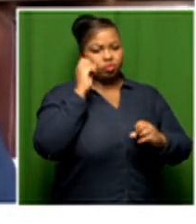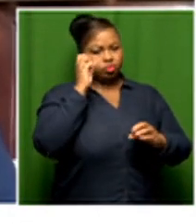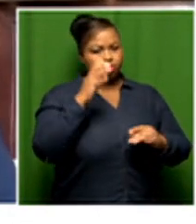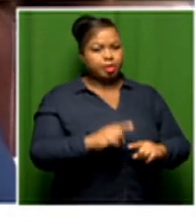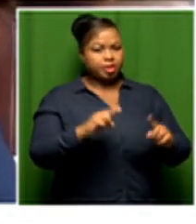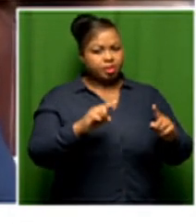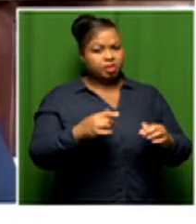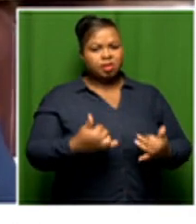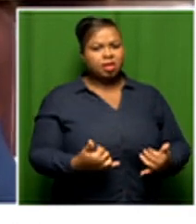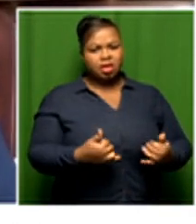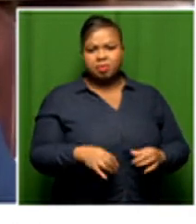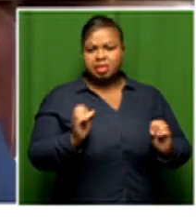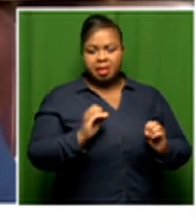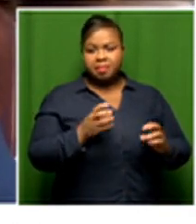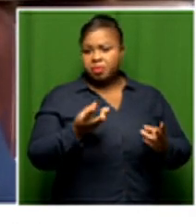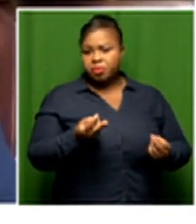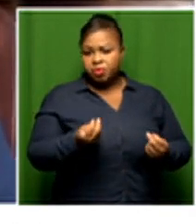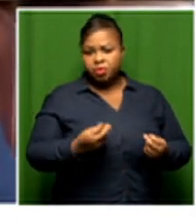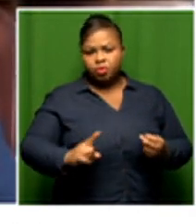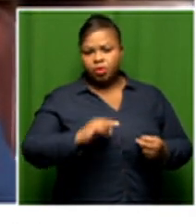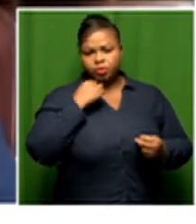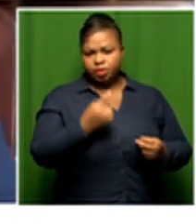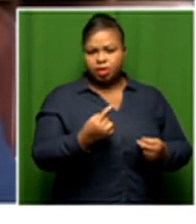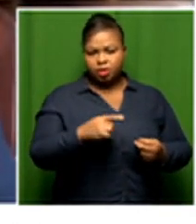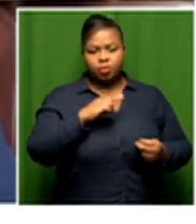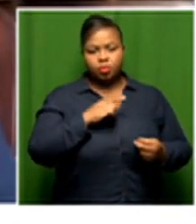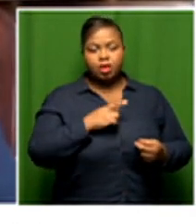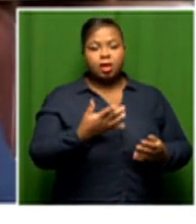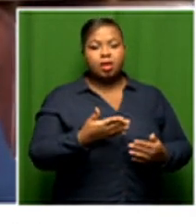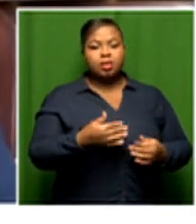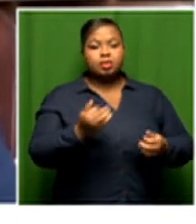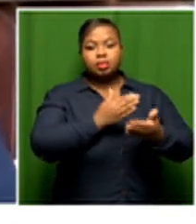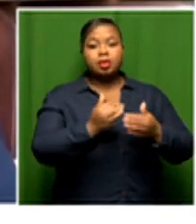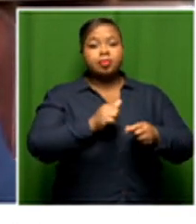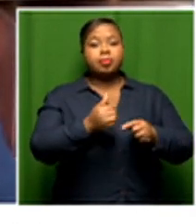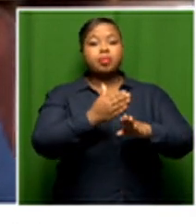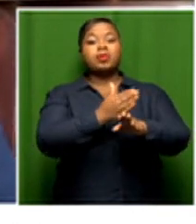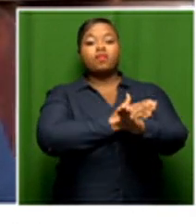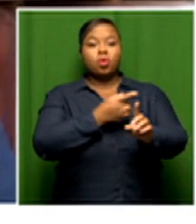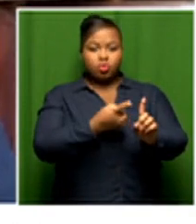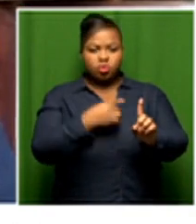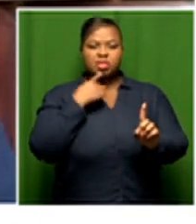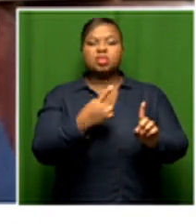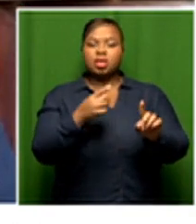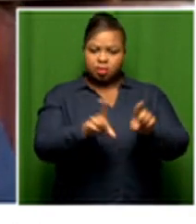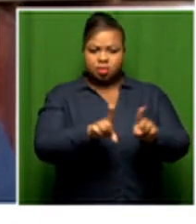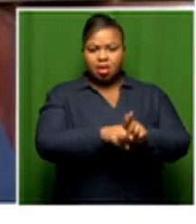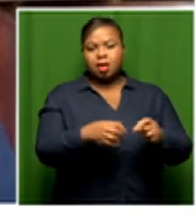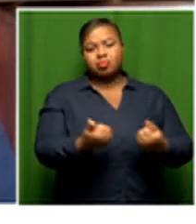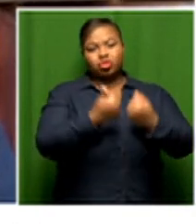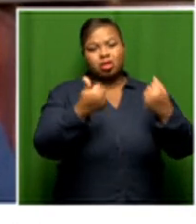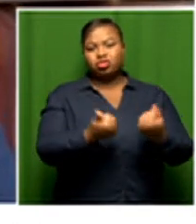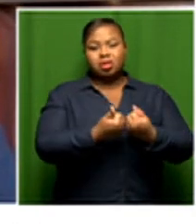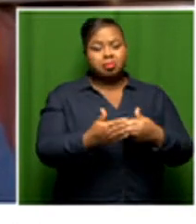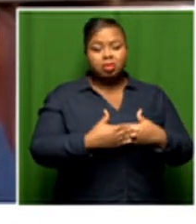uh i suppose there's nothing new in what you said i mean even your predecessors uh talked about some of these challenges and there's